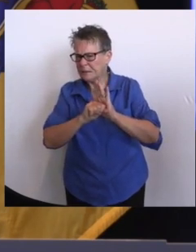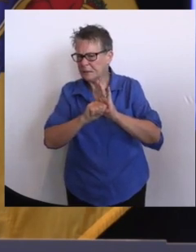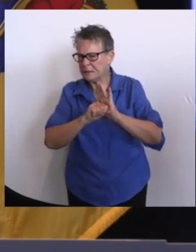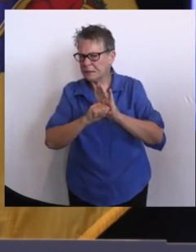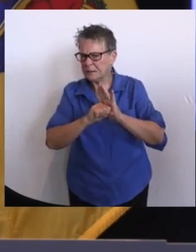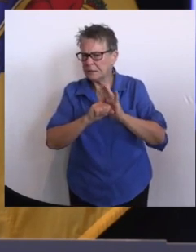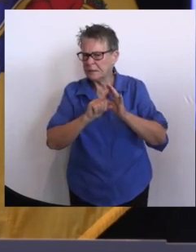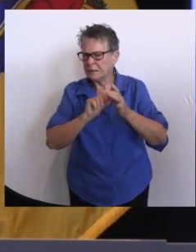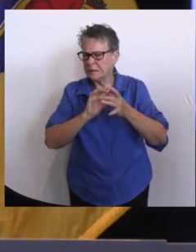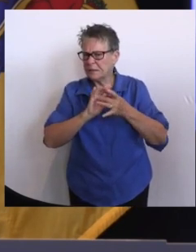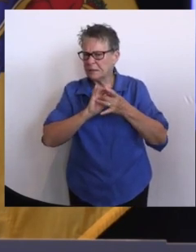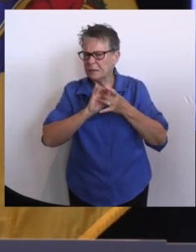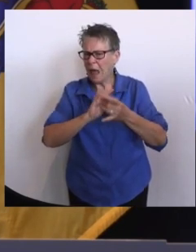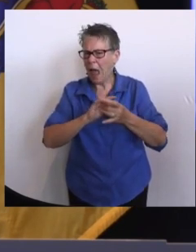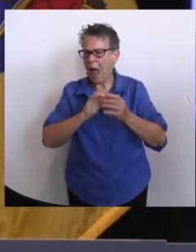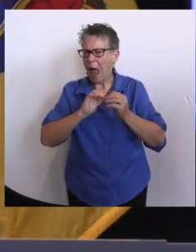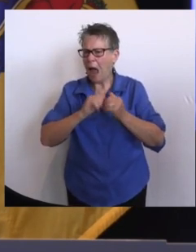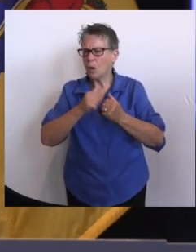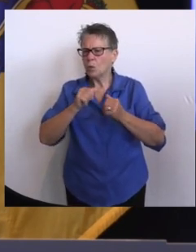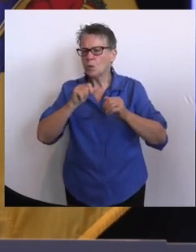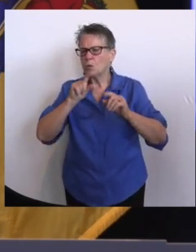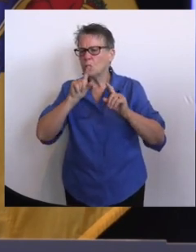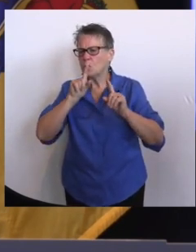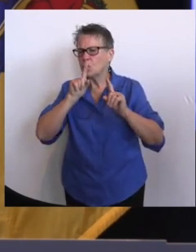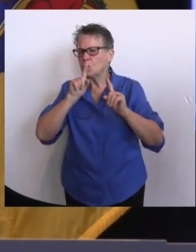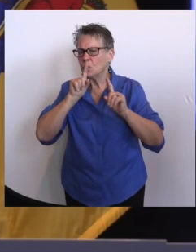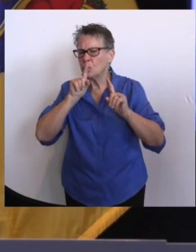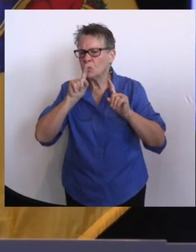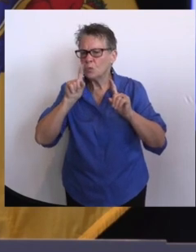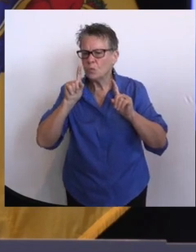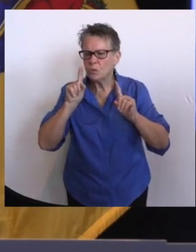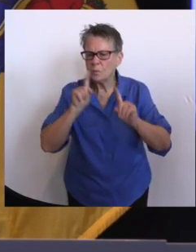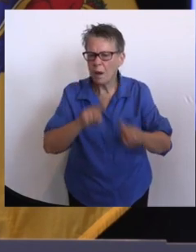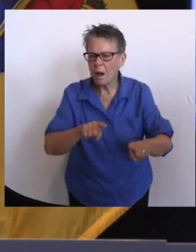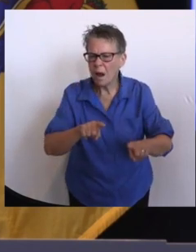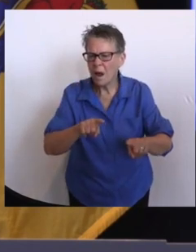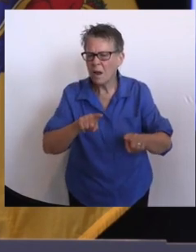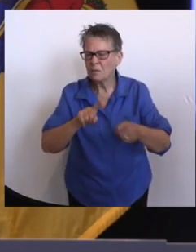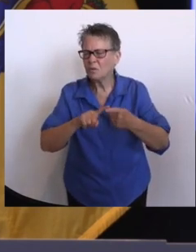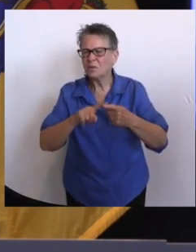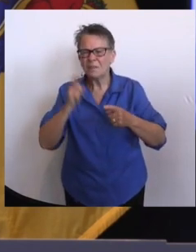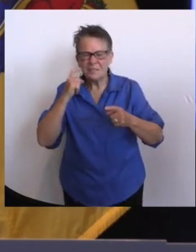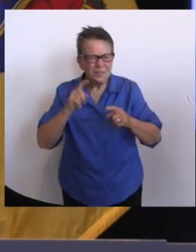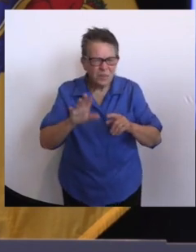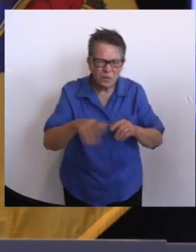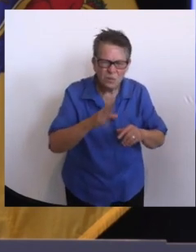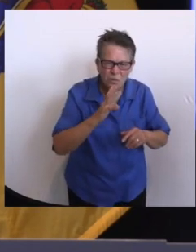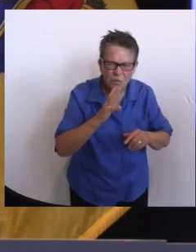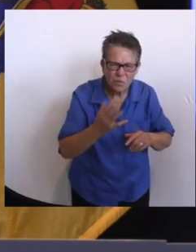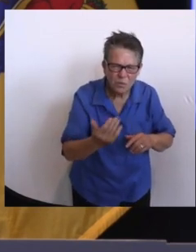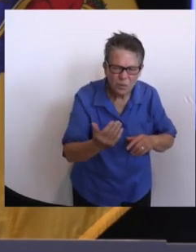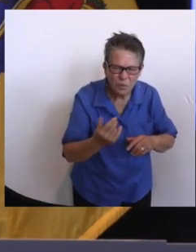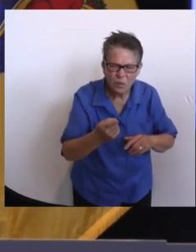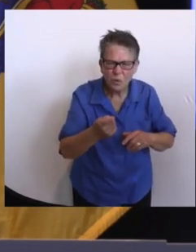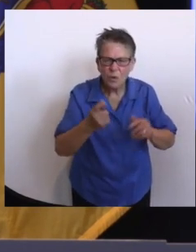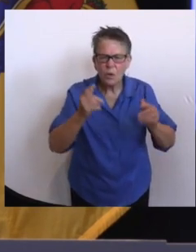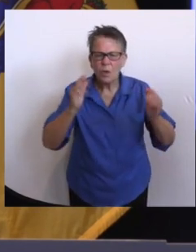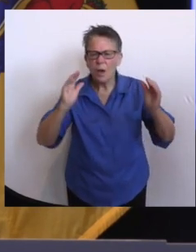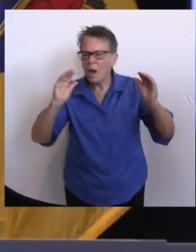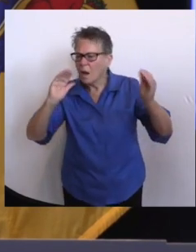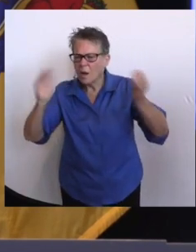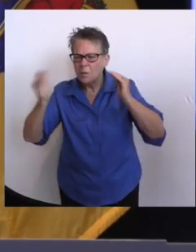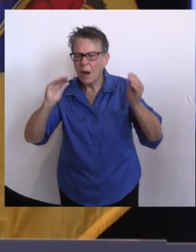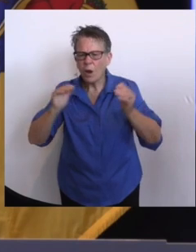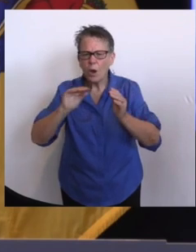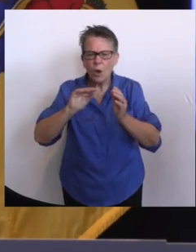the Delta variant is, or are you just focused here? Are we what with other states, sir? You're doing comparisons with other states. Yeah. Well, all the time, all the